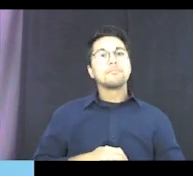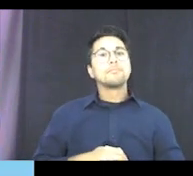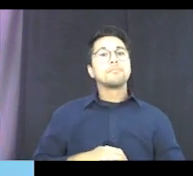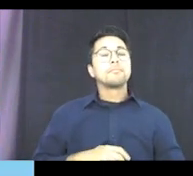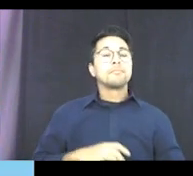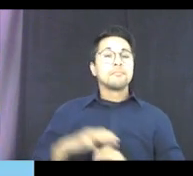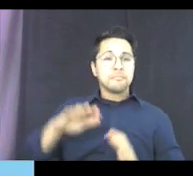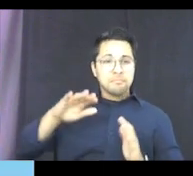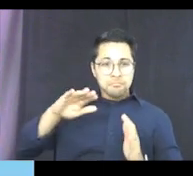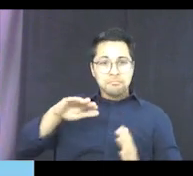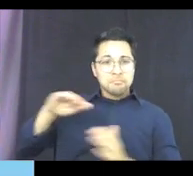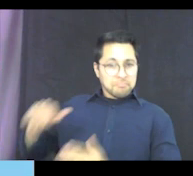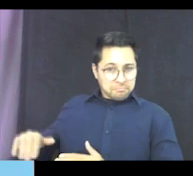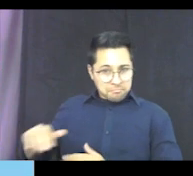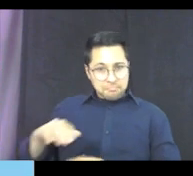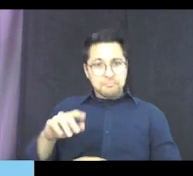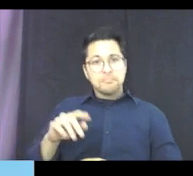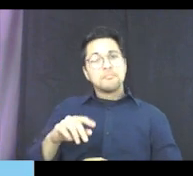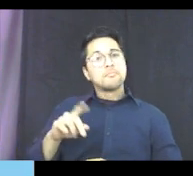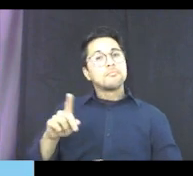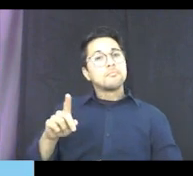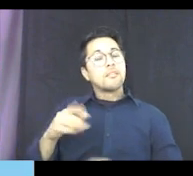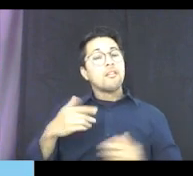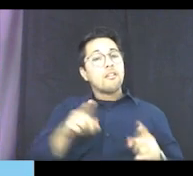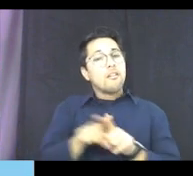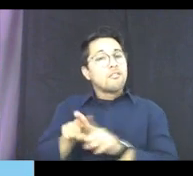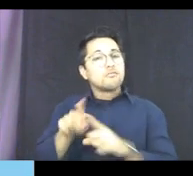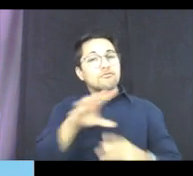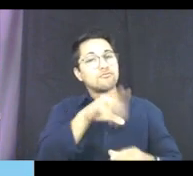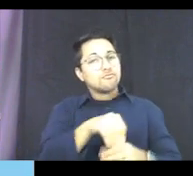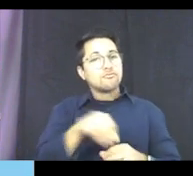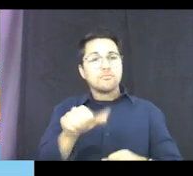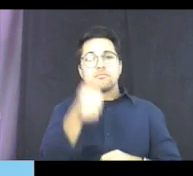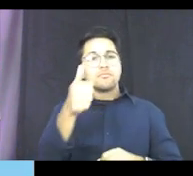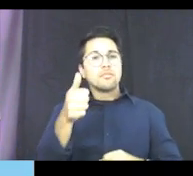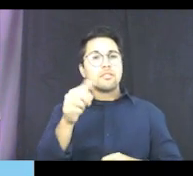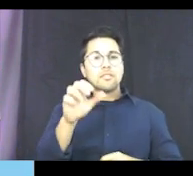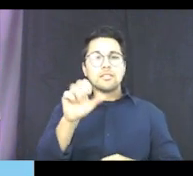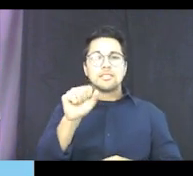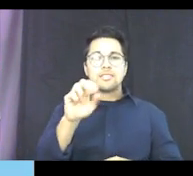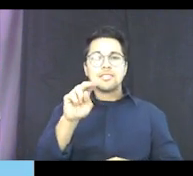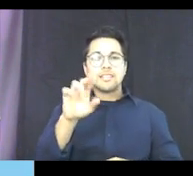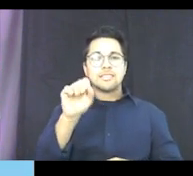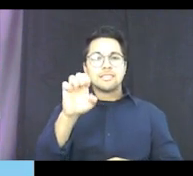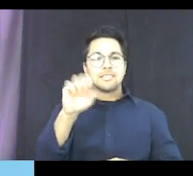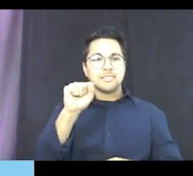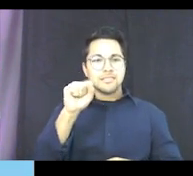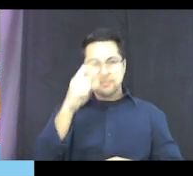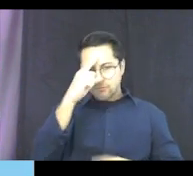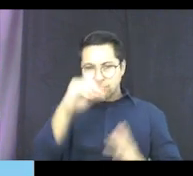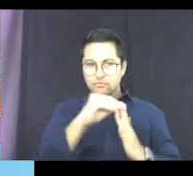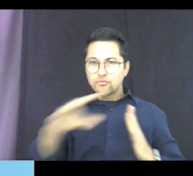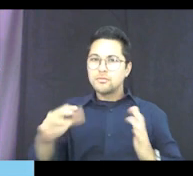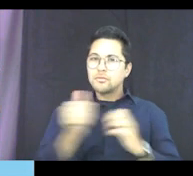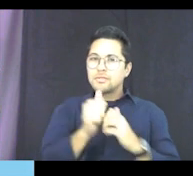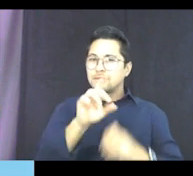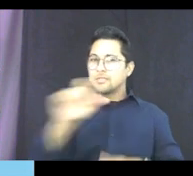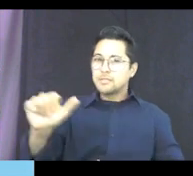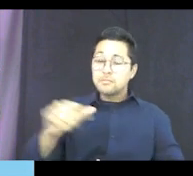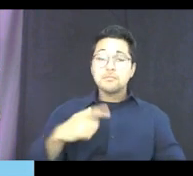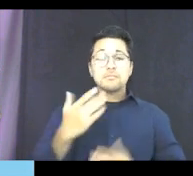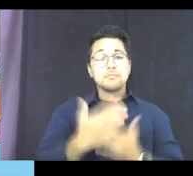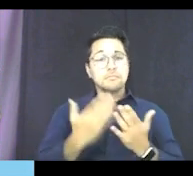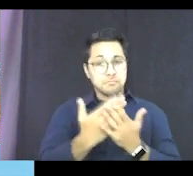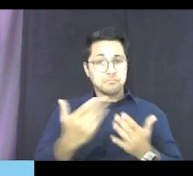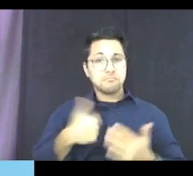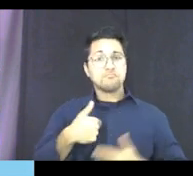So besides our adaptive tools or using grips, we also want to include a variety of senses for our students that have disabilities. So some of the things that